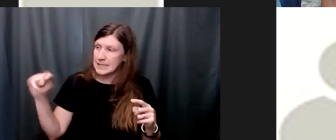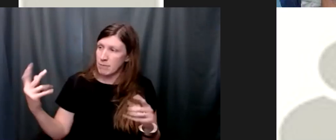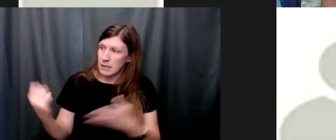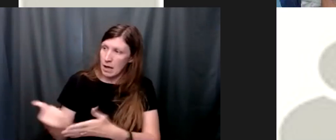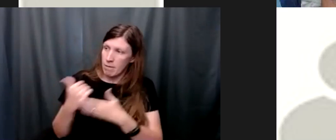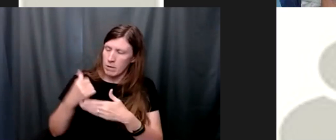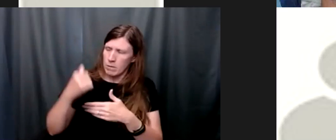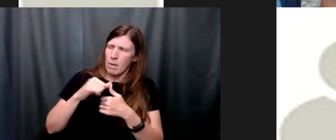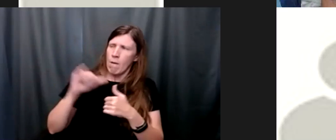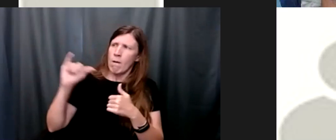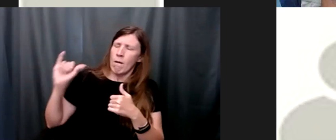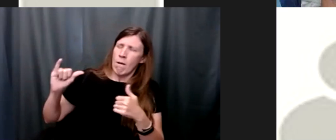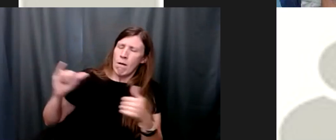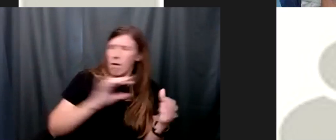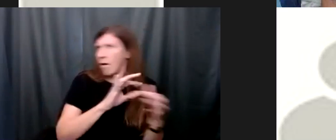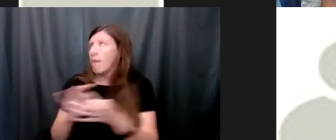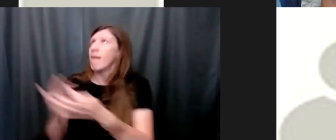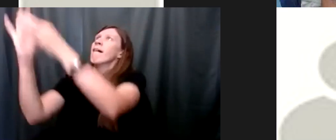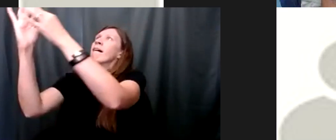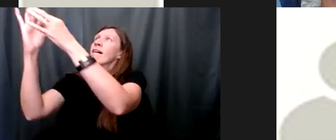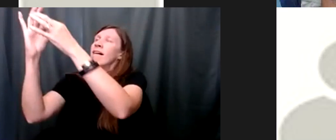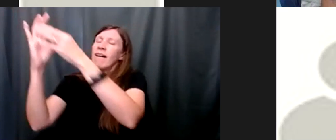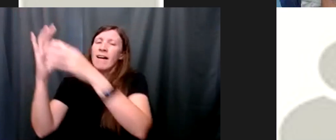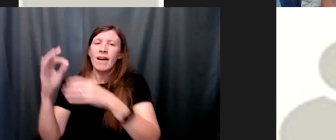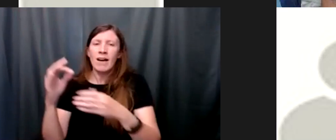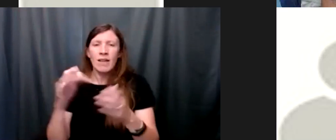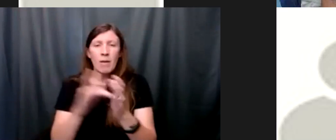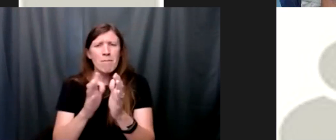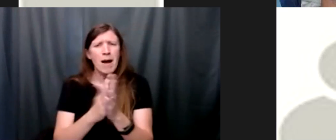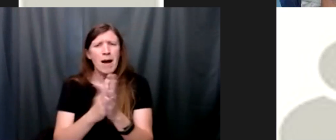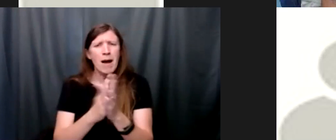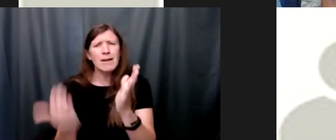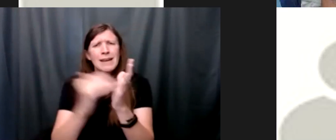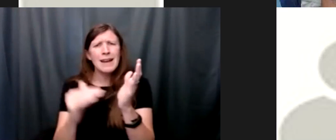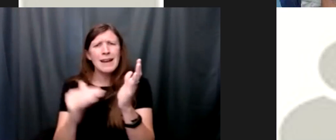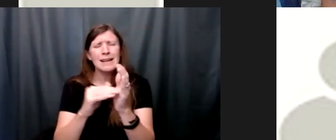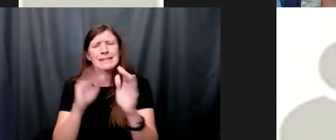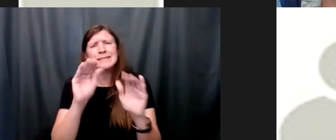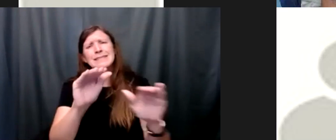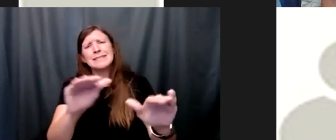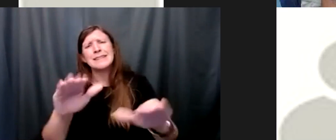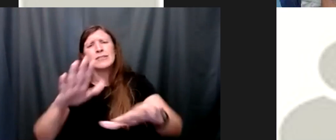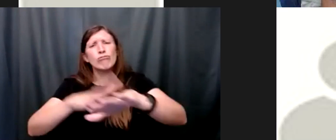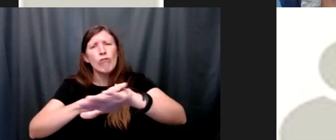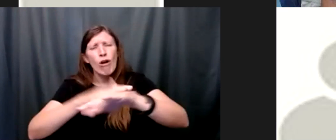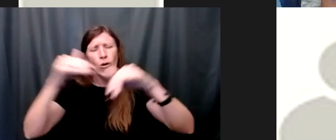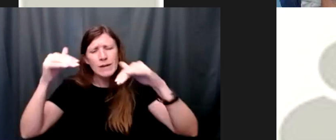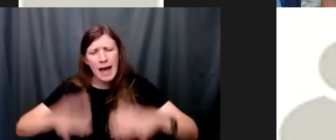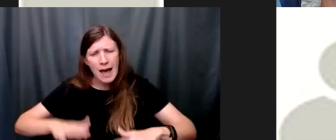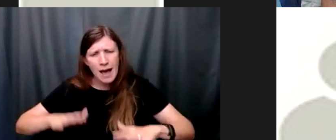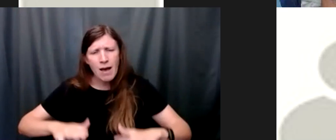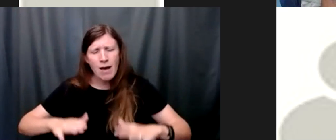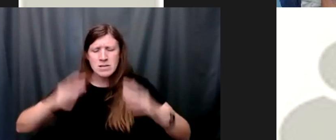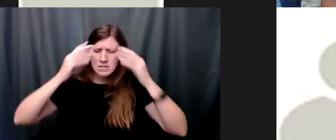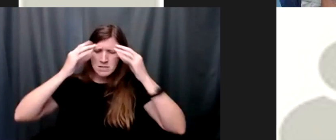are filled with admonitions to slow down to reflect to take an inventory of your